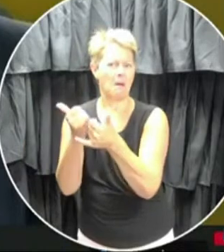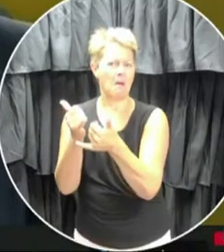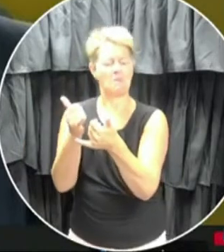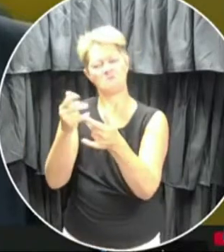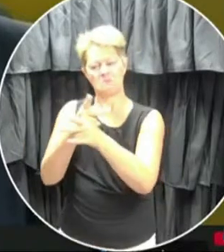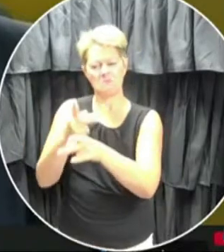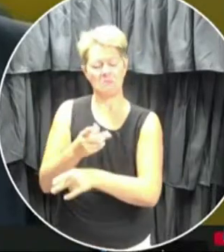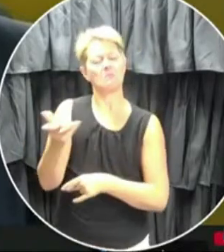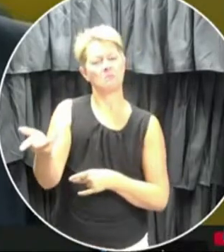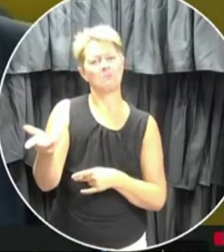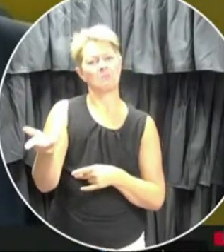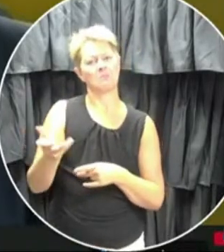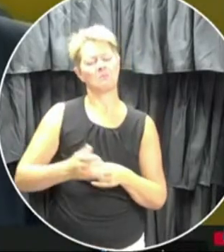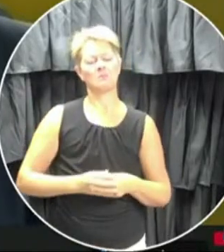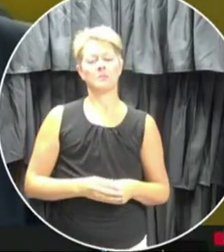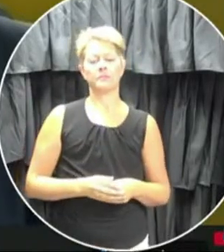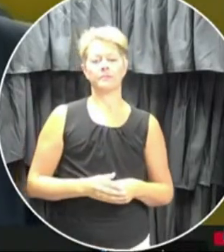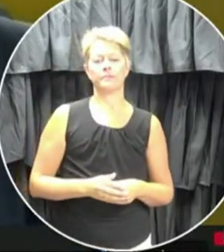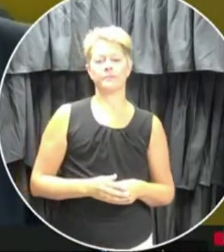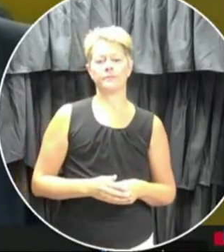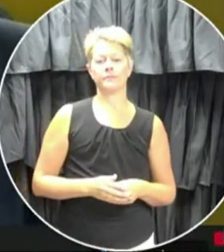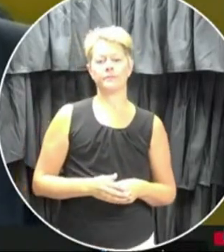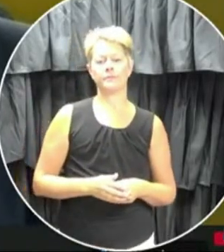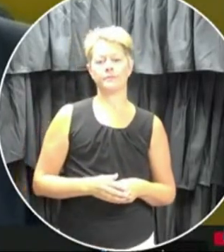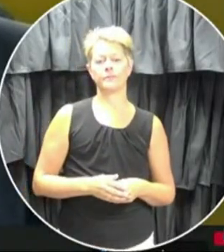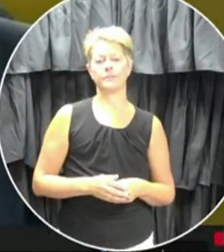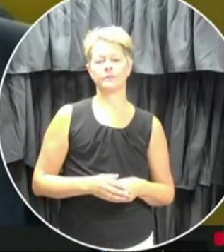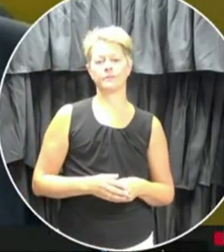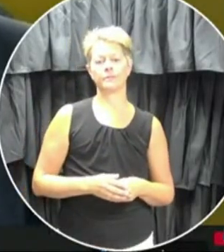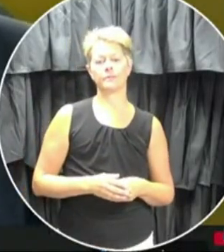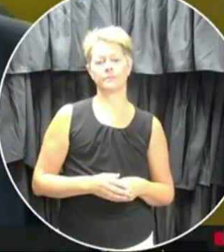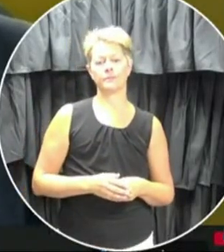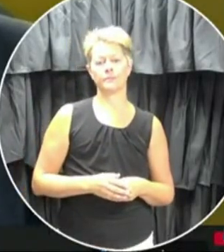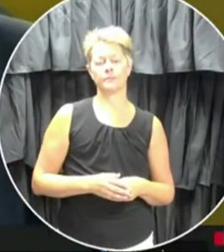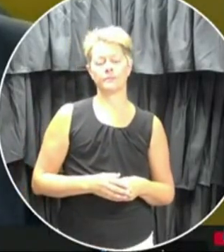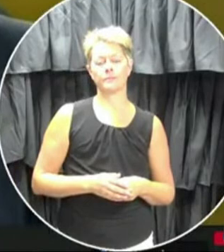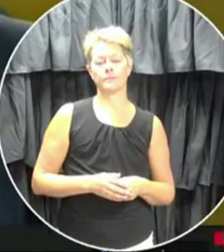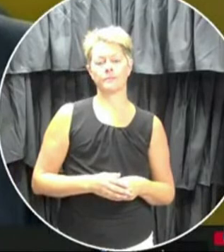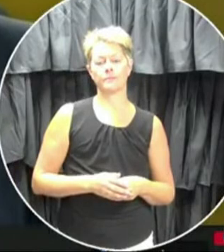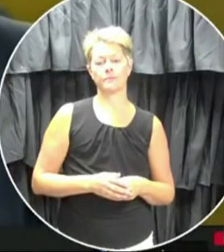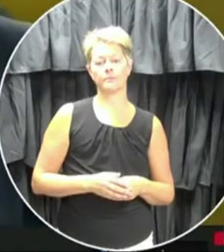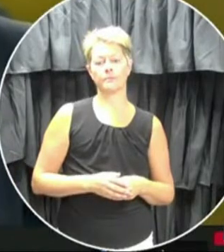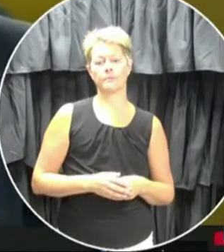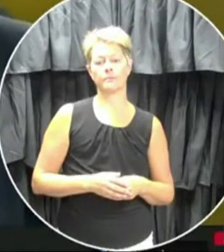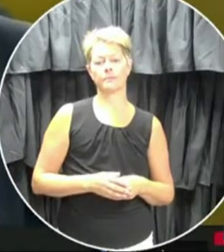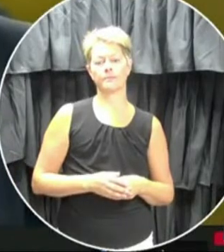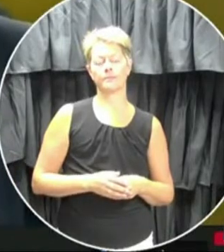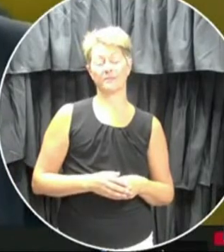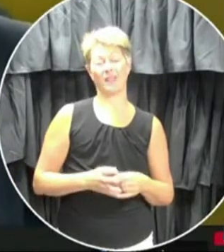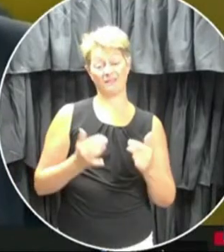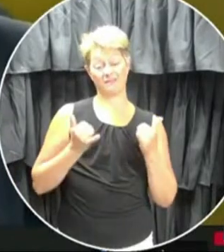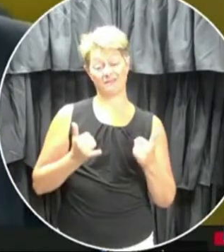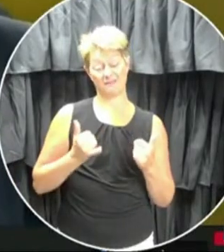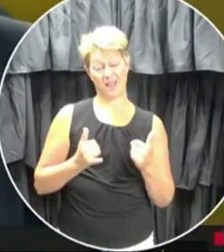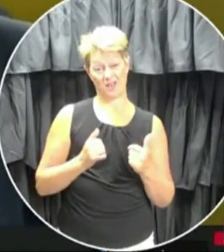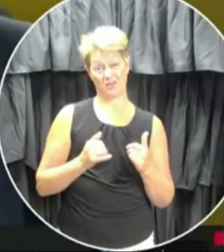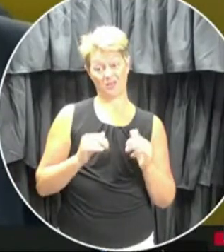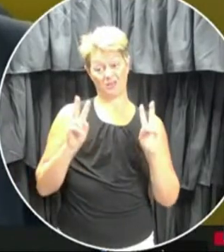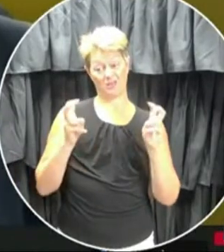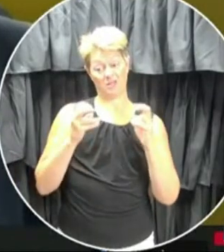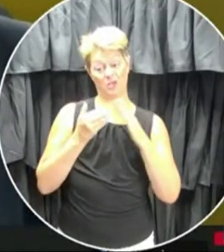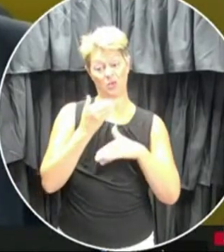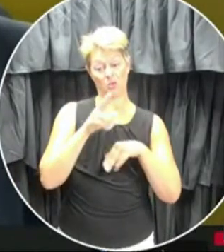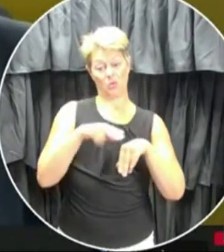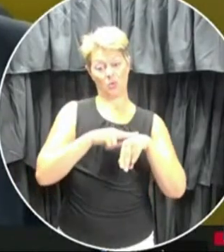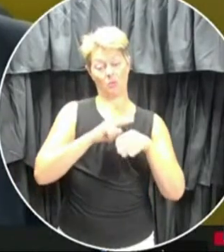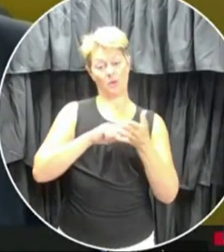You know, clearly, this is not, as I say, it's not a, it's a new normal. So we're going to have to have some innovative